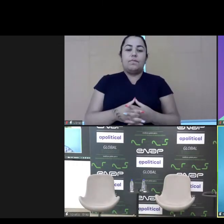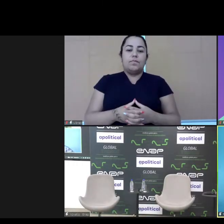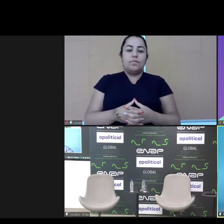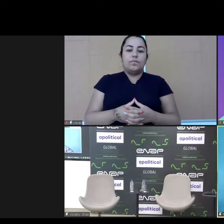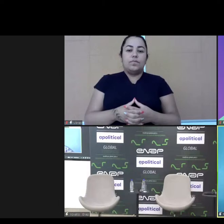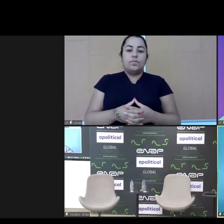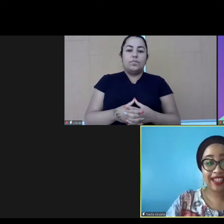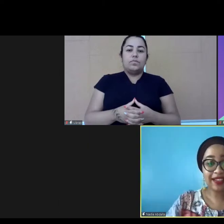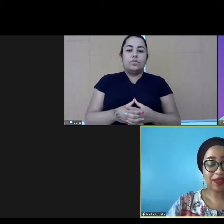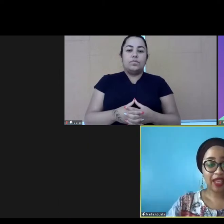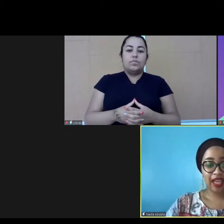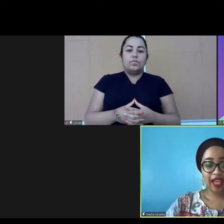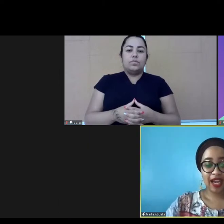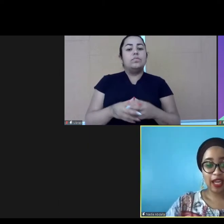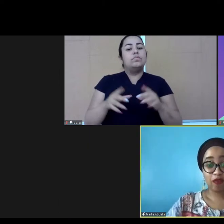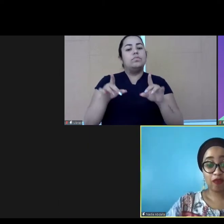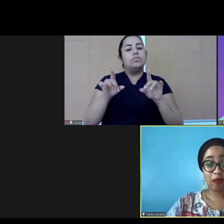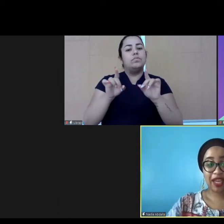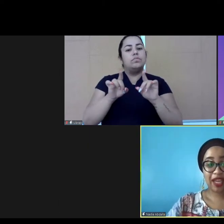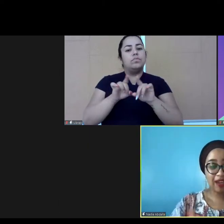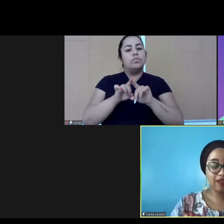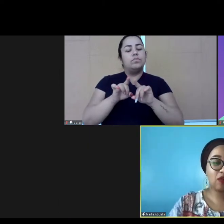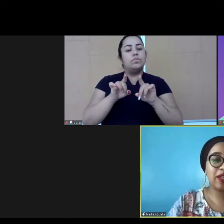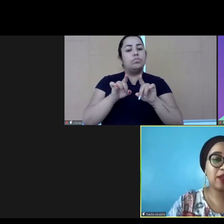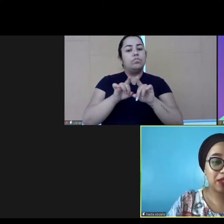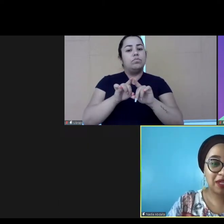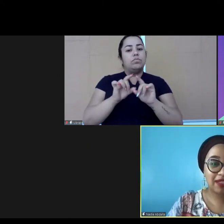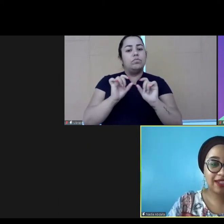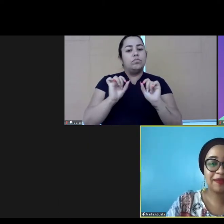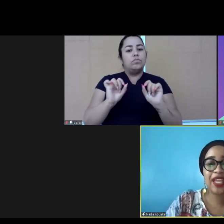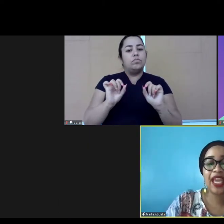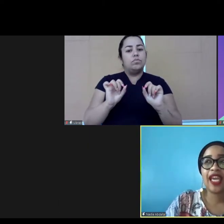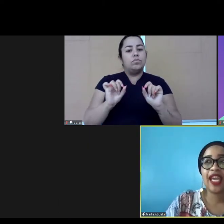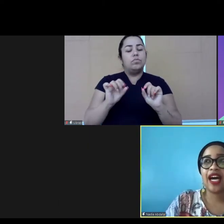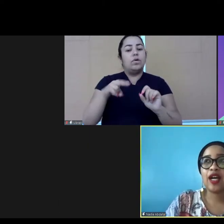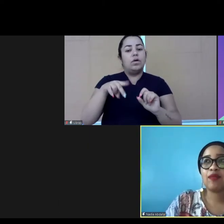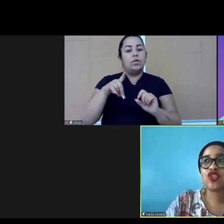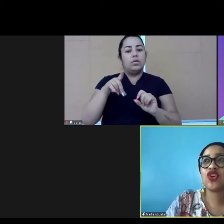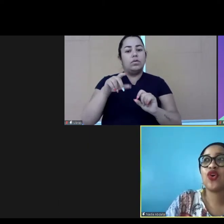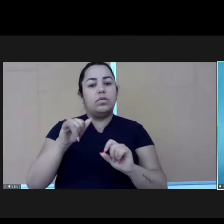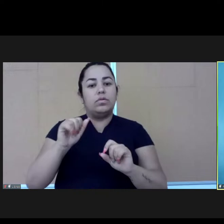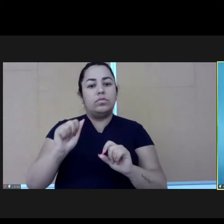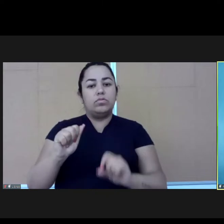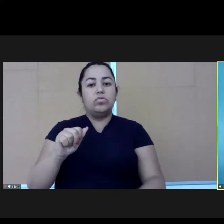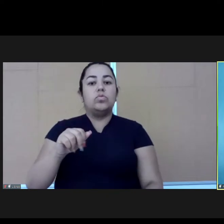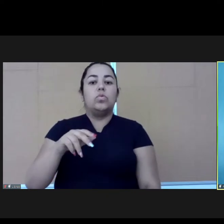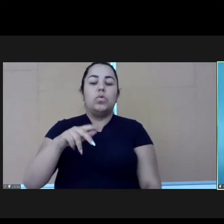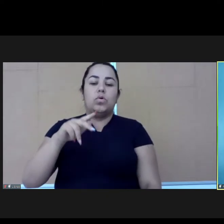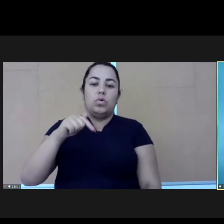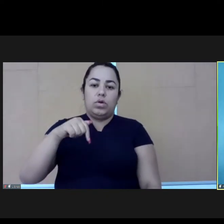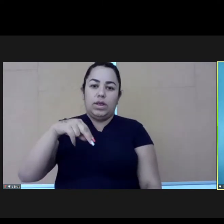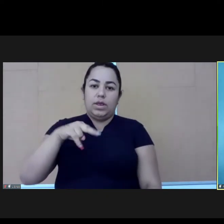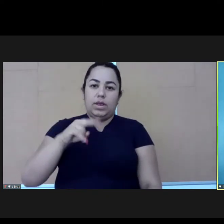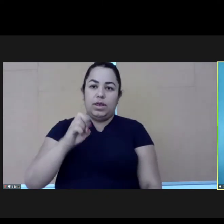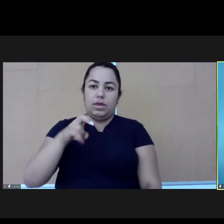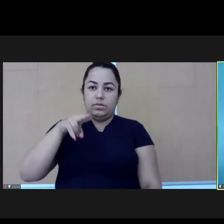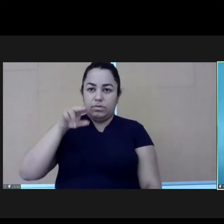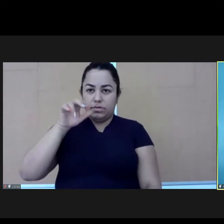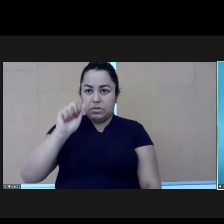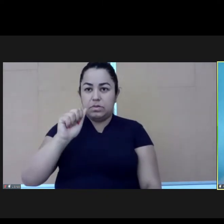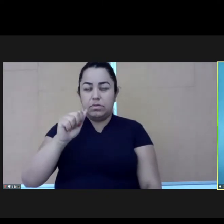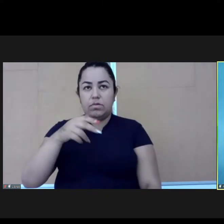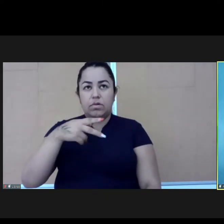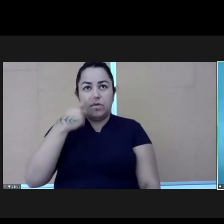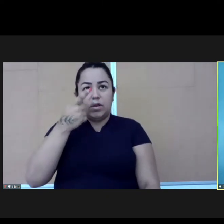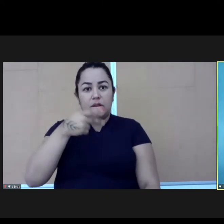My name is Nadia. I am from Kenya, former deputy minister. So I want to narrate a story about